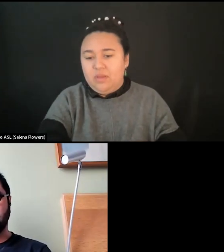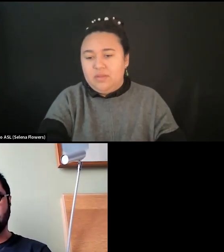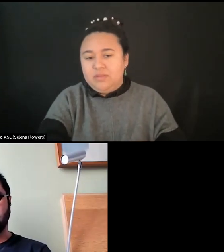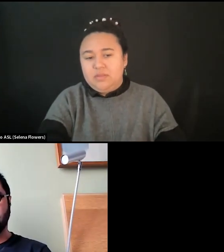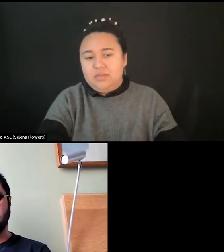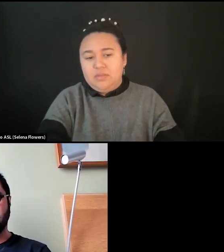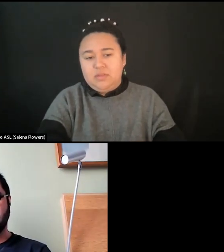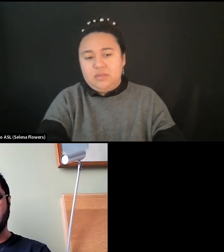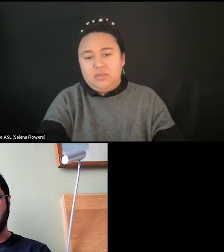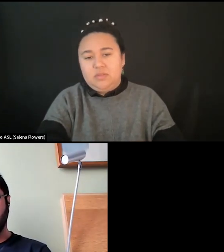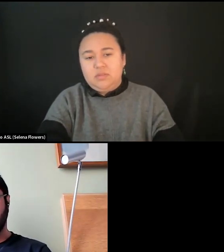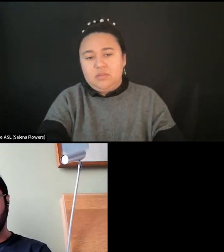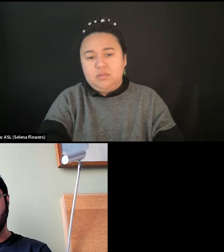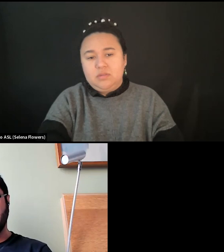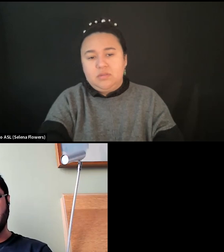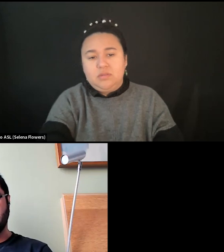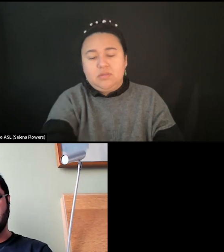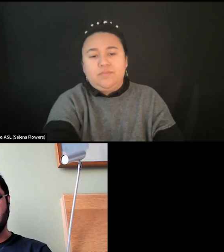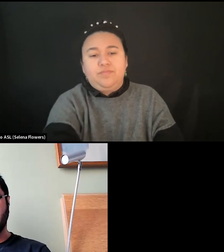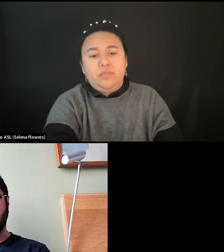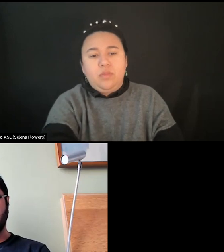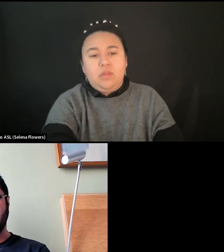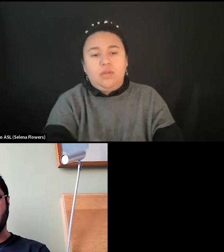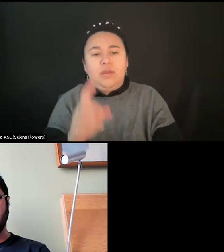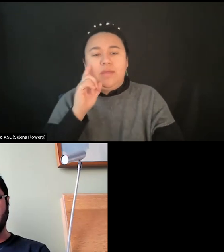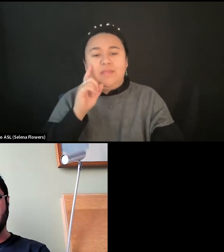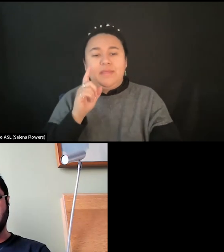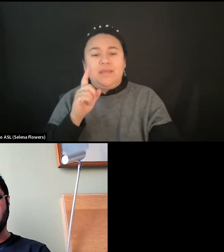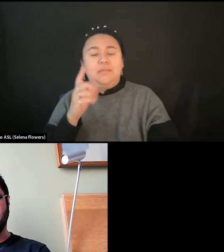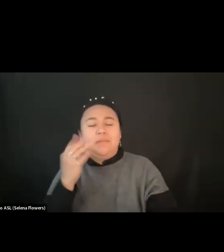I think, since the last word should be Kayvans.